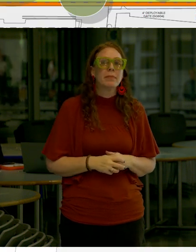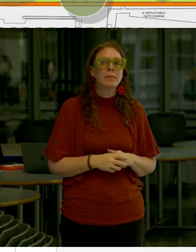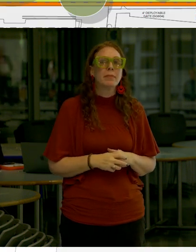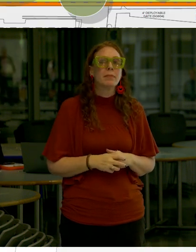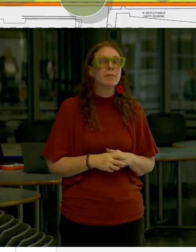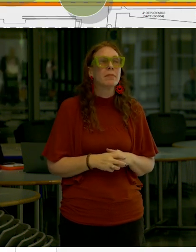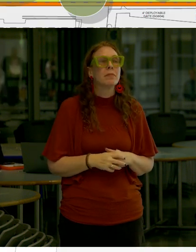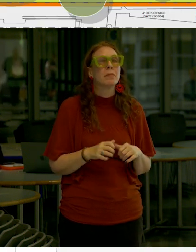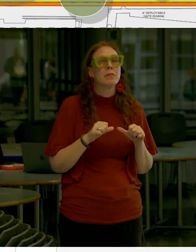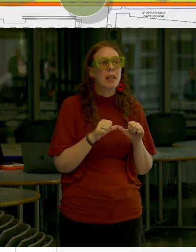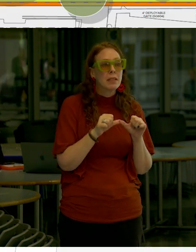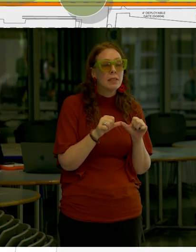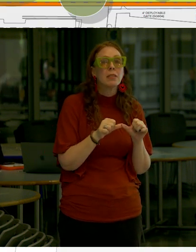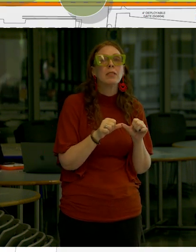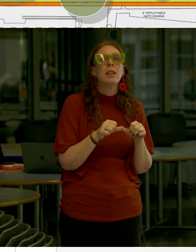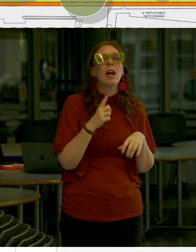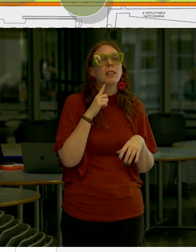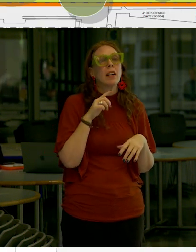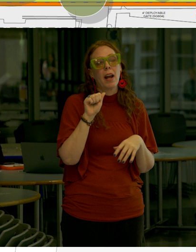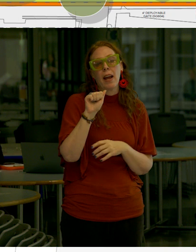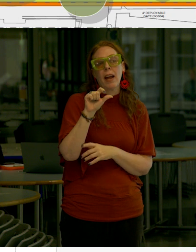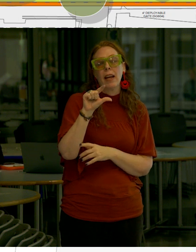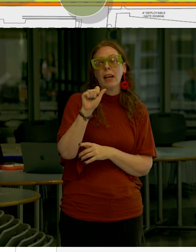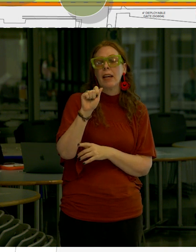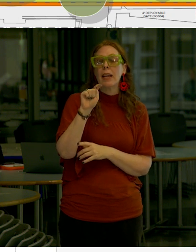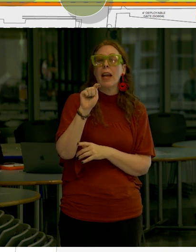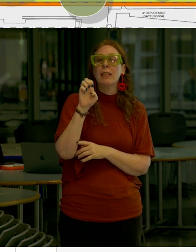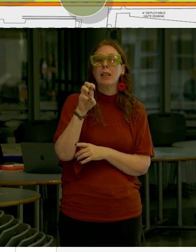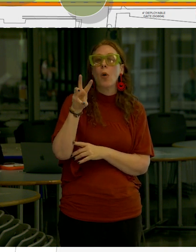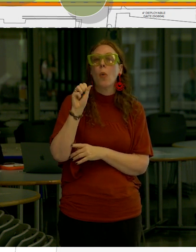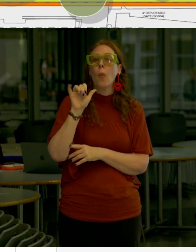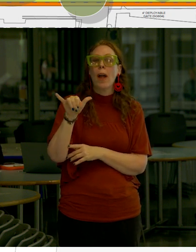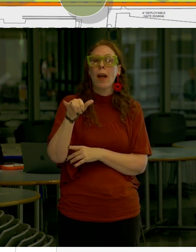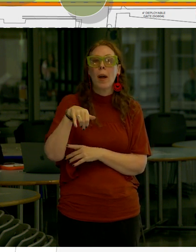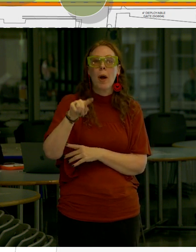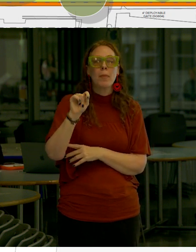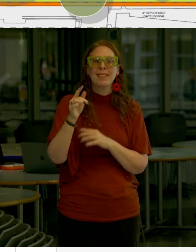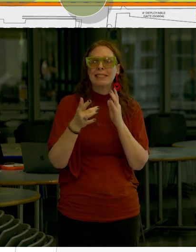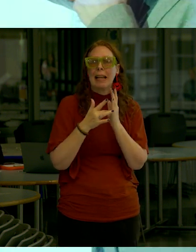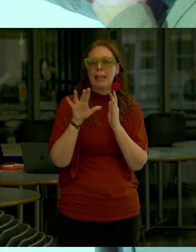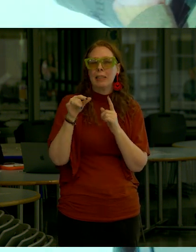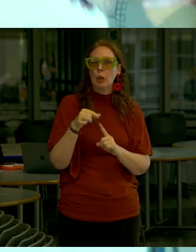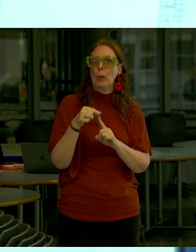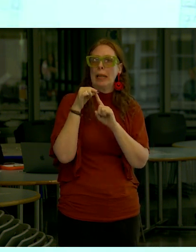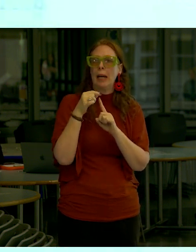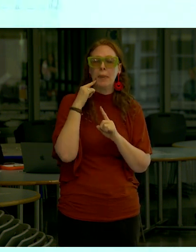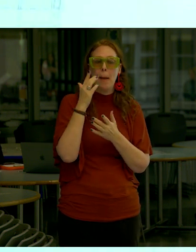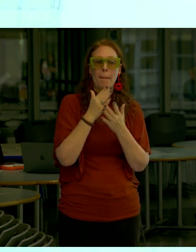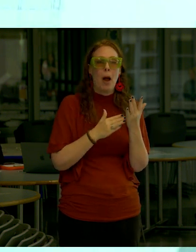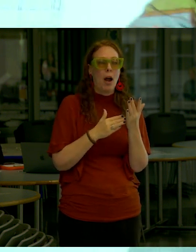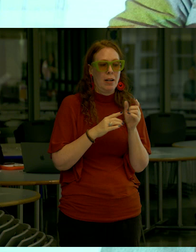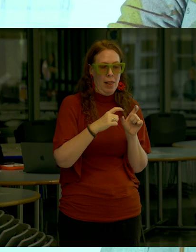as we go around and near the gateway apartments the gateway apartments I would add are technically unique because part of these apartments